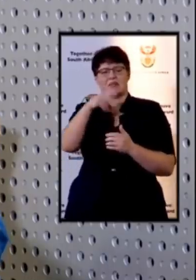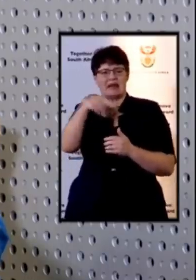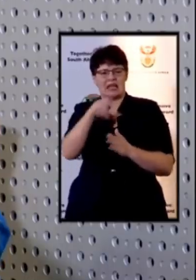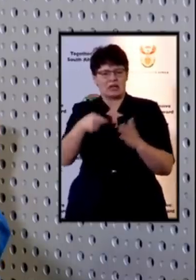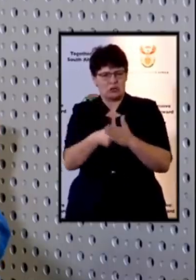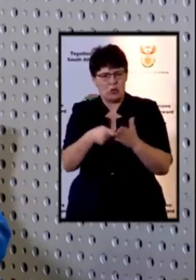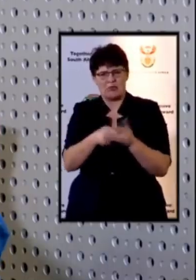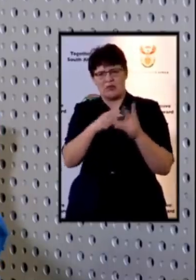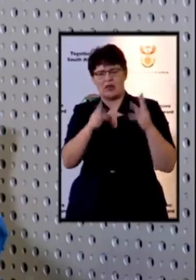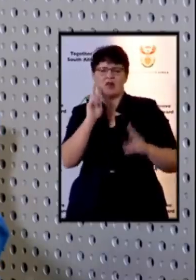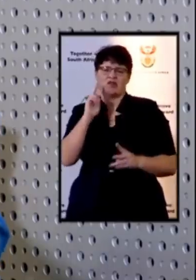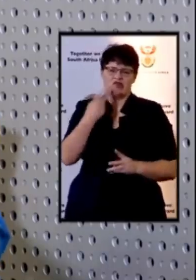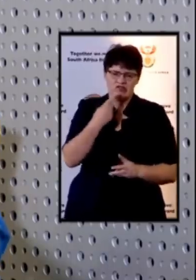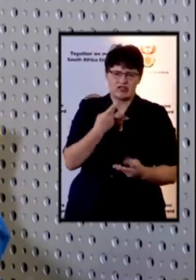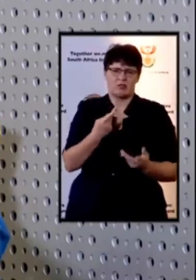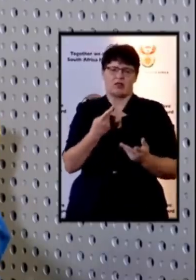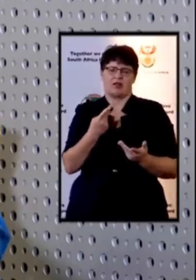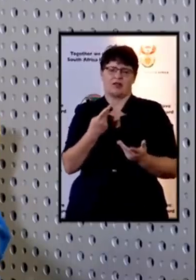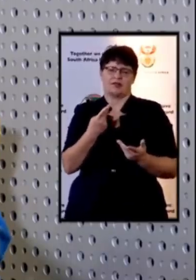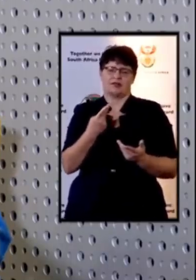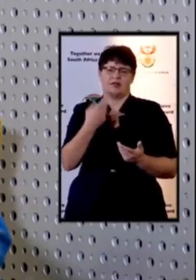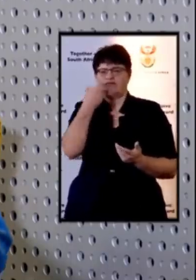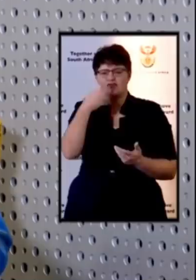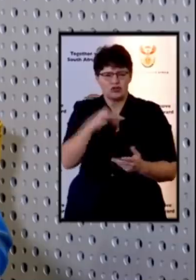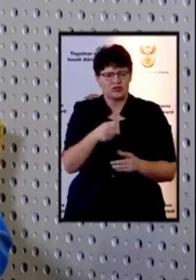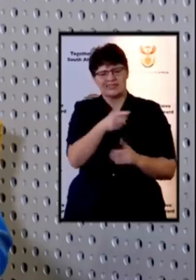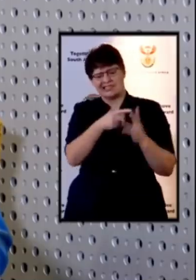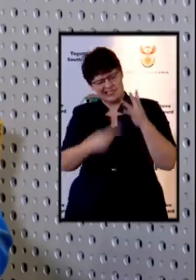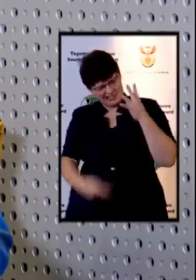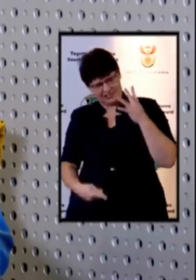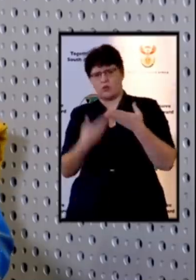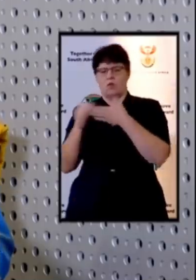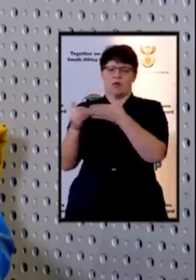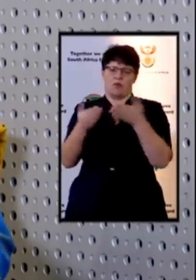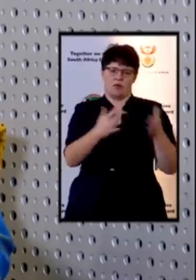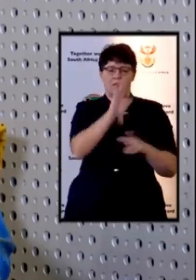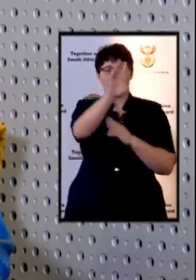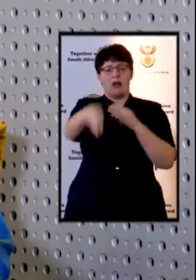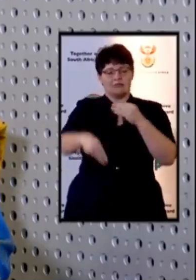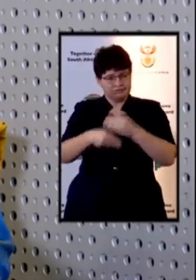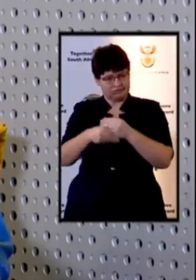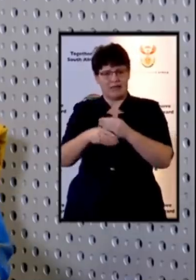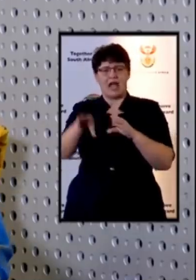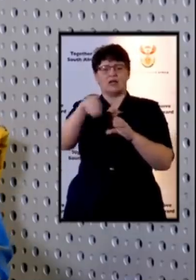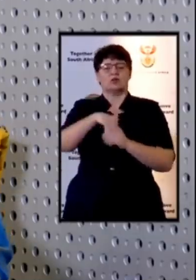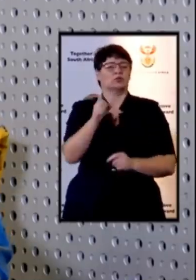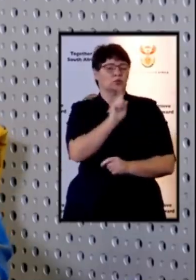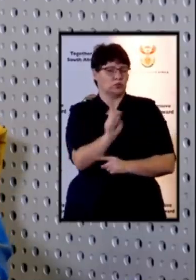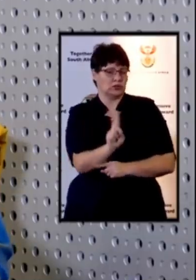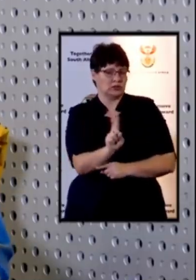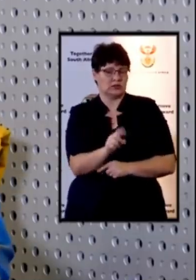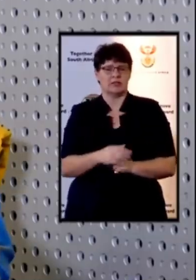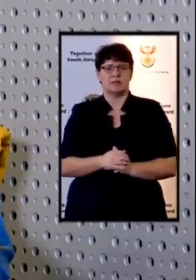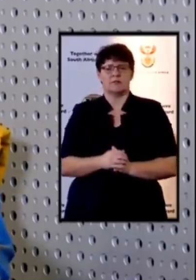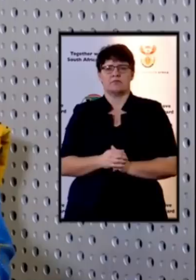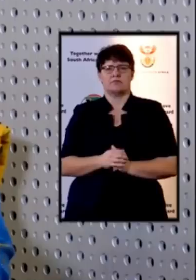fruit and vegetable traders but we are also including those who in